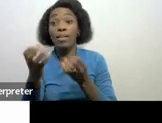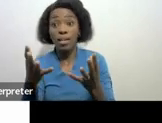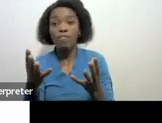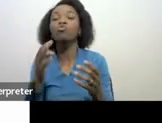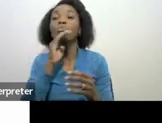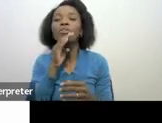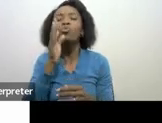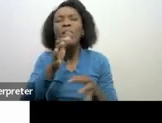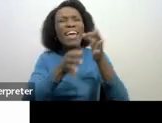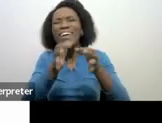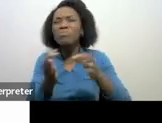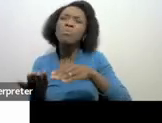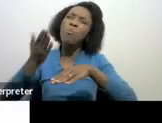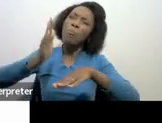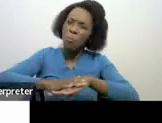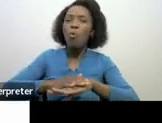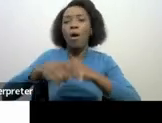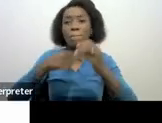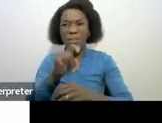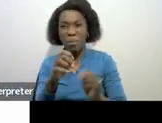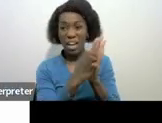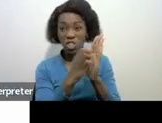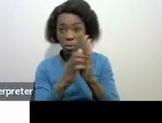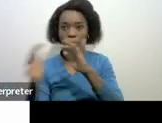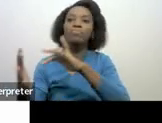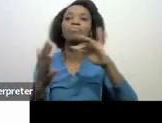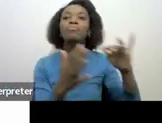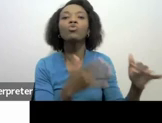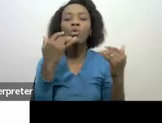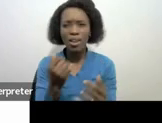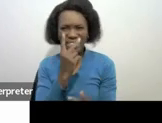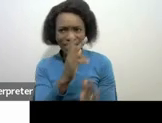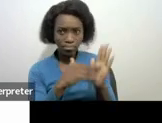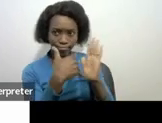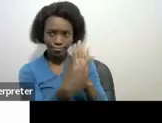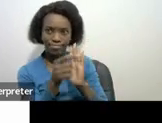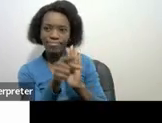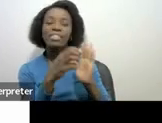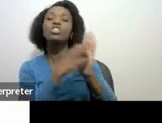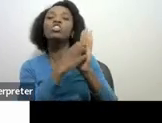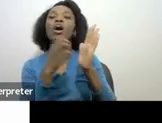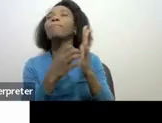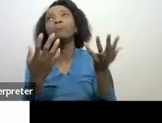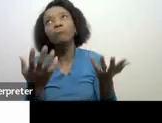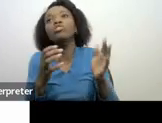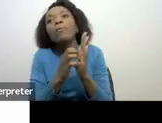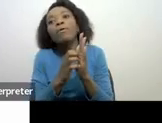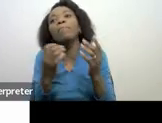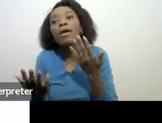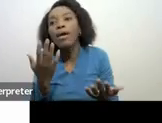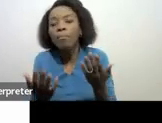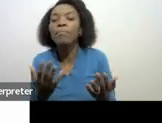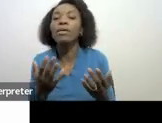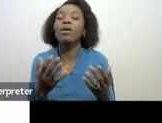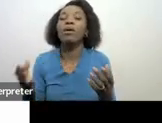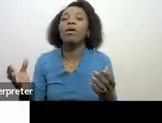clarity on these examples. On the example to the text table, the table below gives an example of how the combined